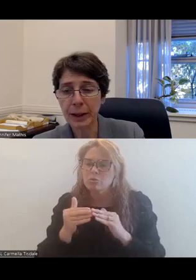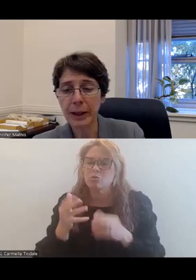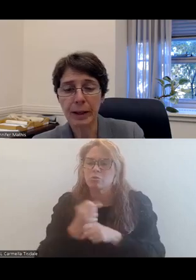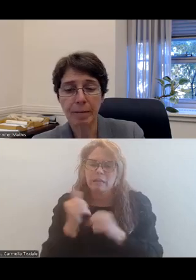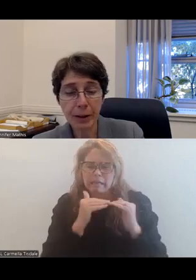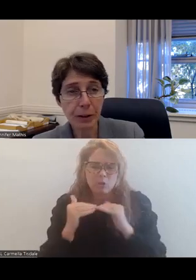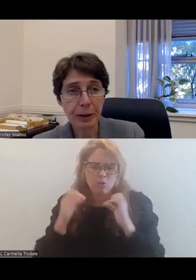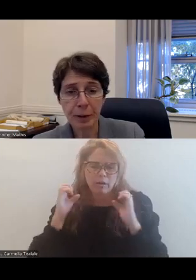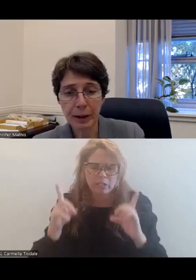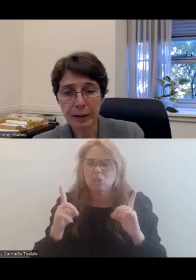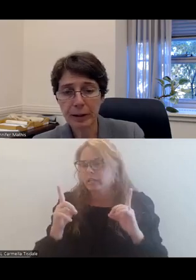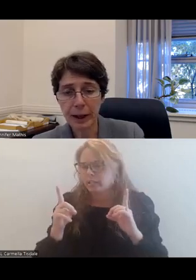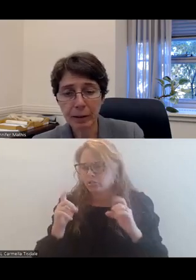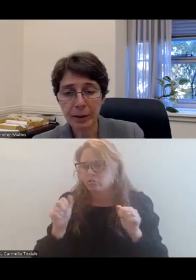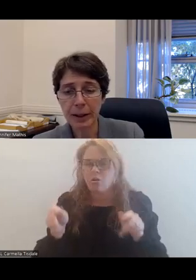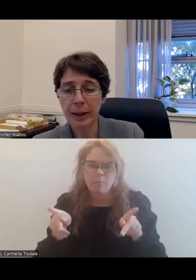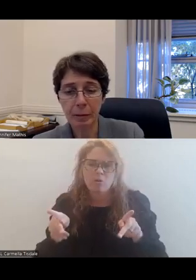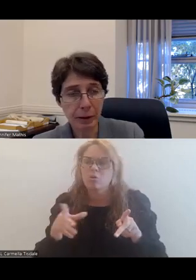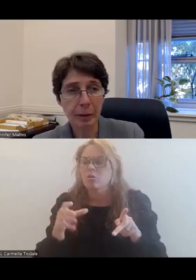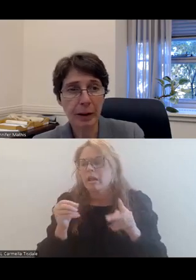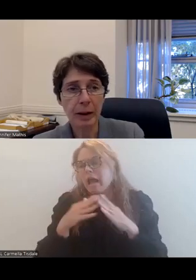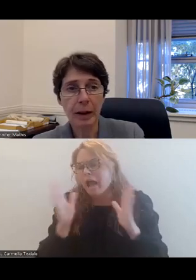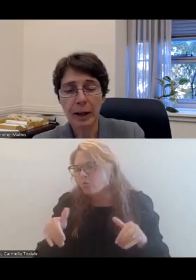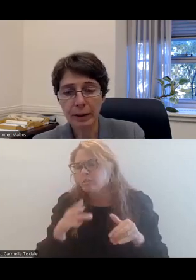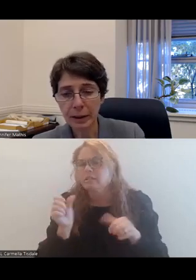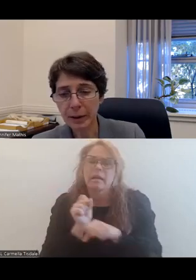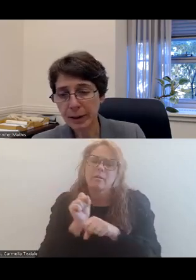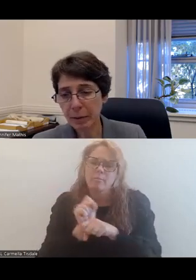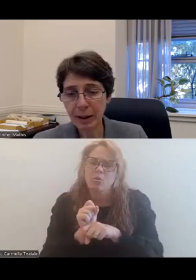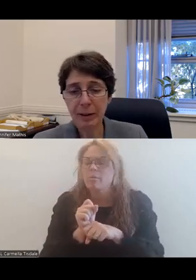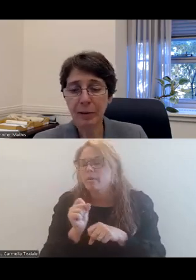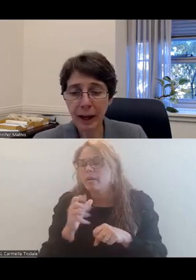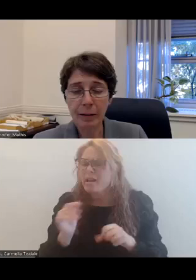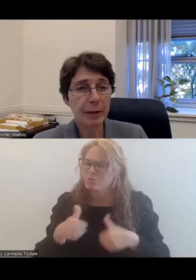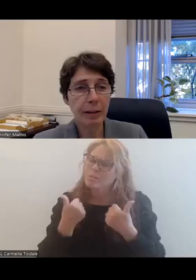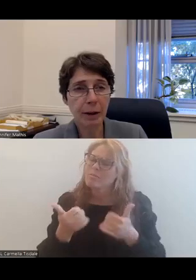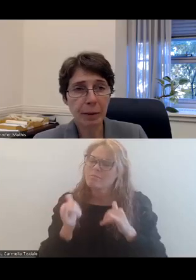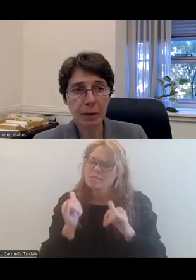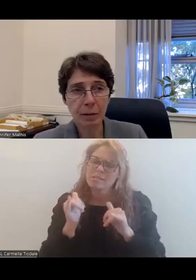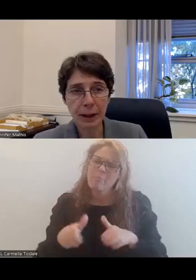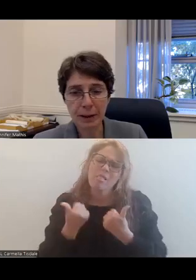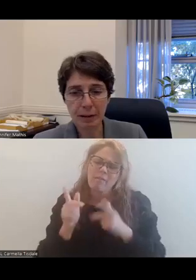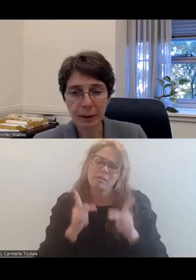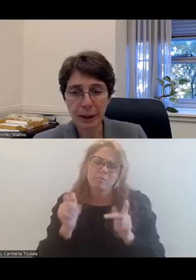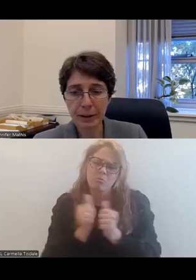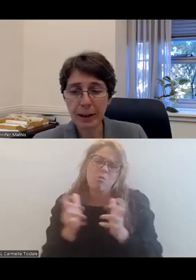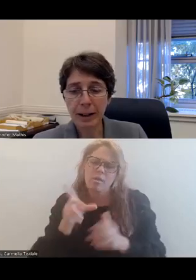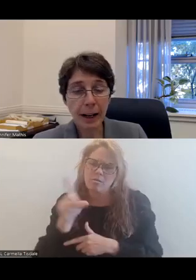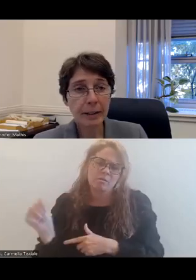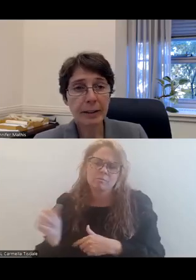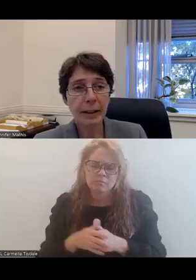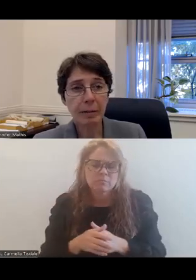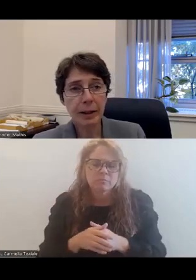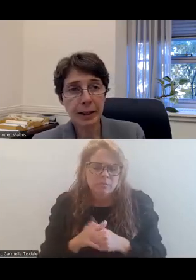opportunity, fair treatment, housing, and employment, and to live the same kinds of lives as people without disabilities.